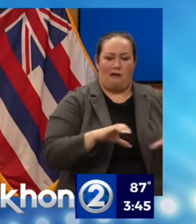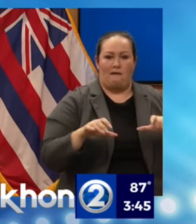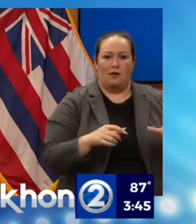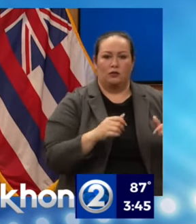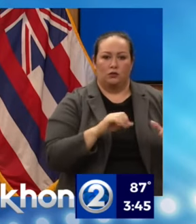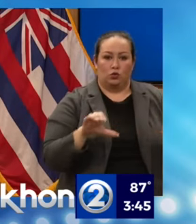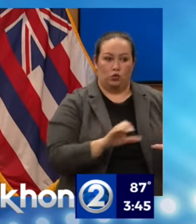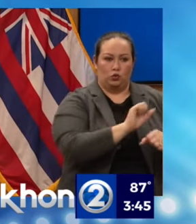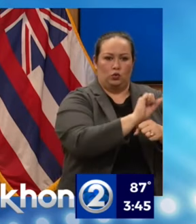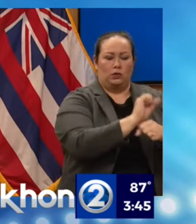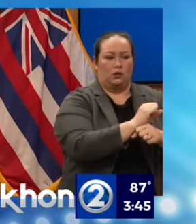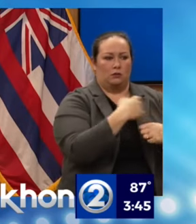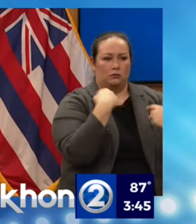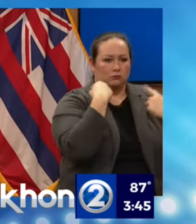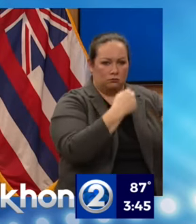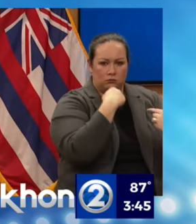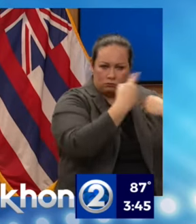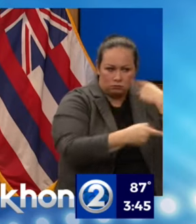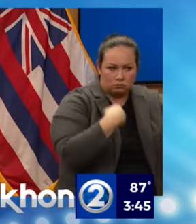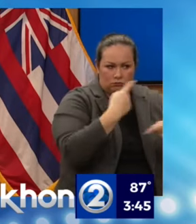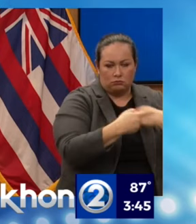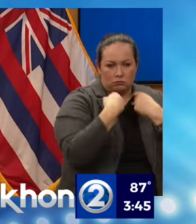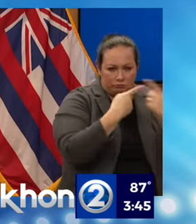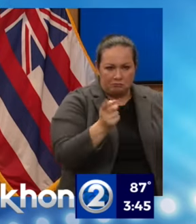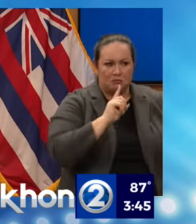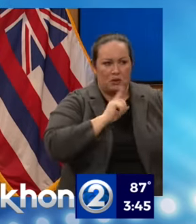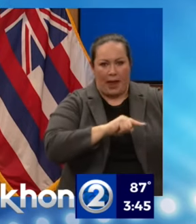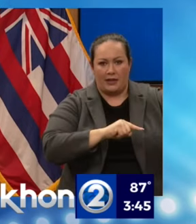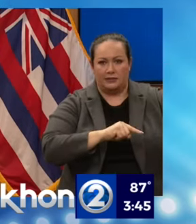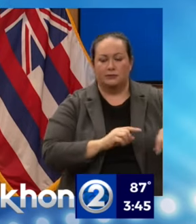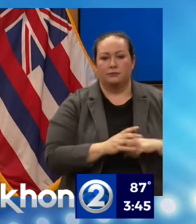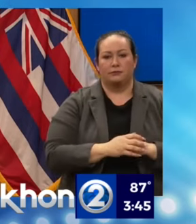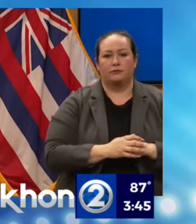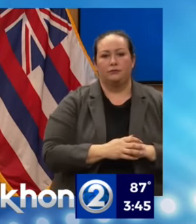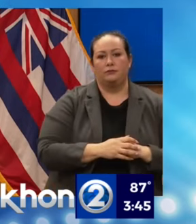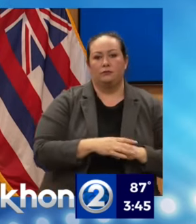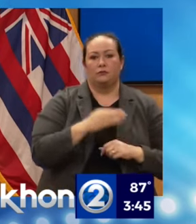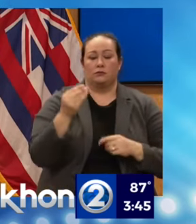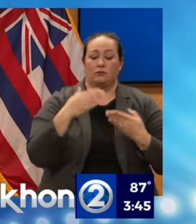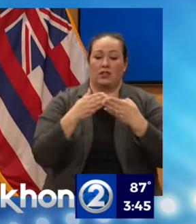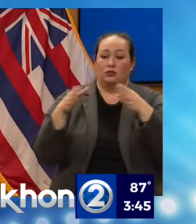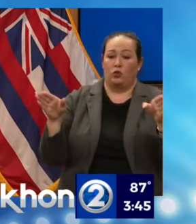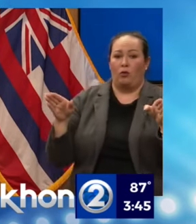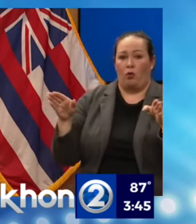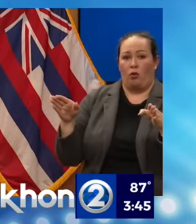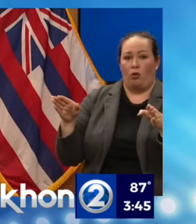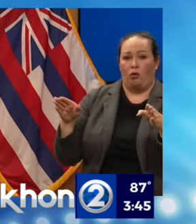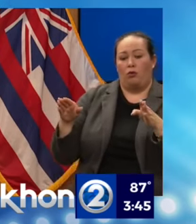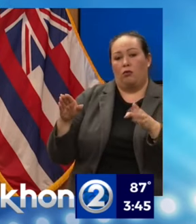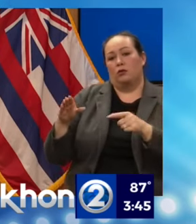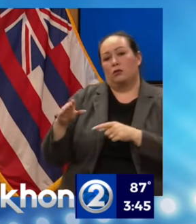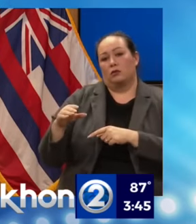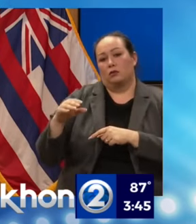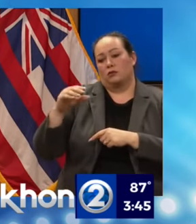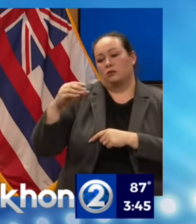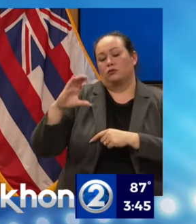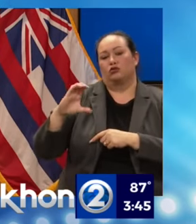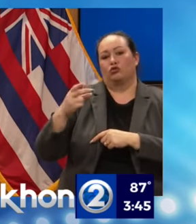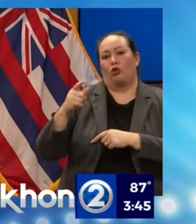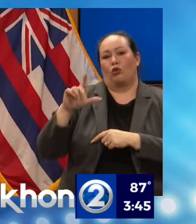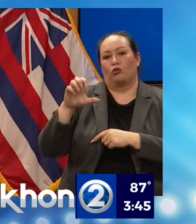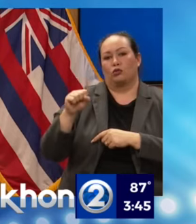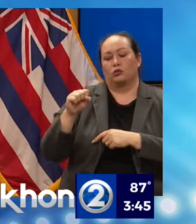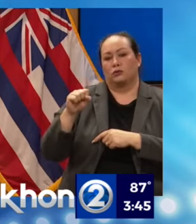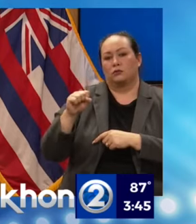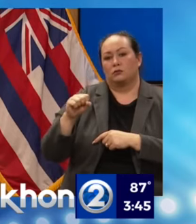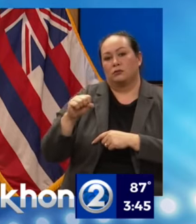with Admiral Aquilino, is the commander of U.S. Indo-Pacific Command, and General Charles Flynn, who is the commander